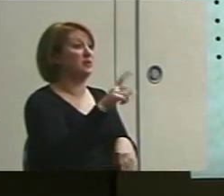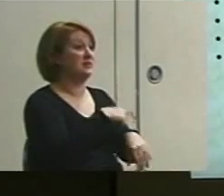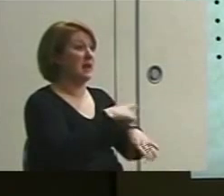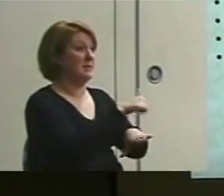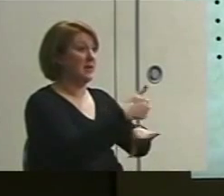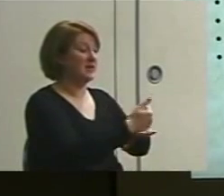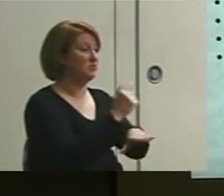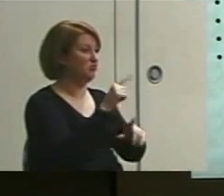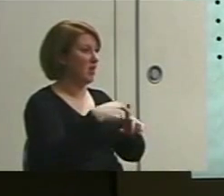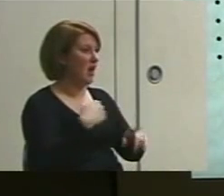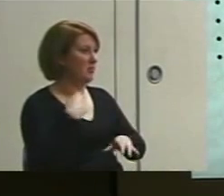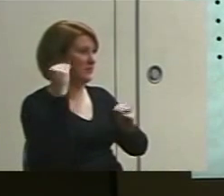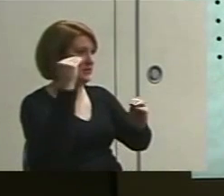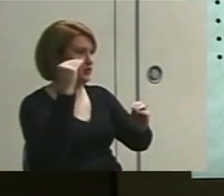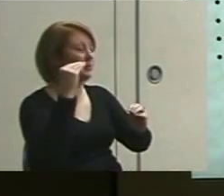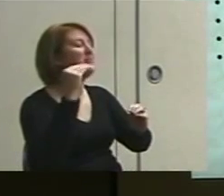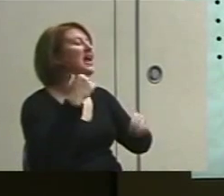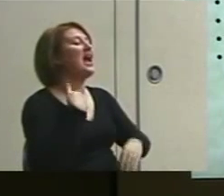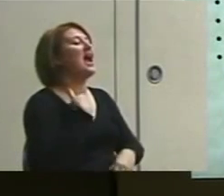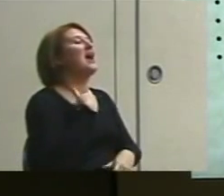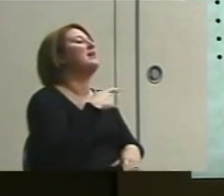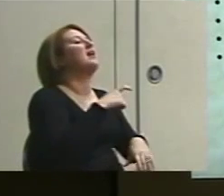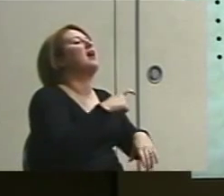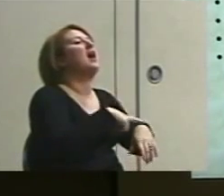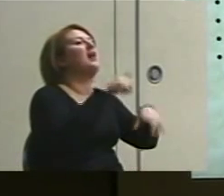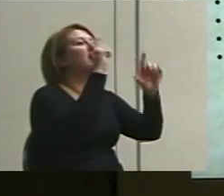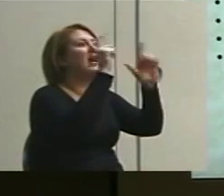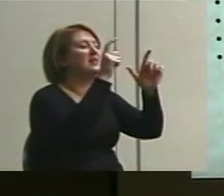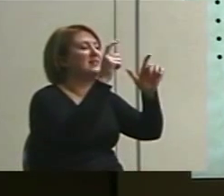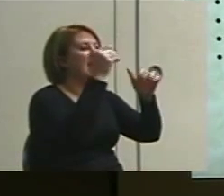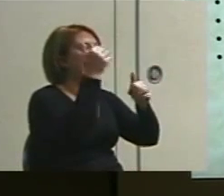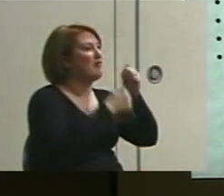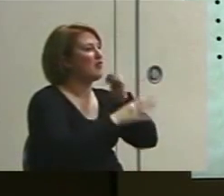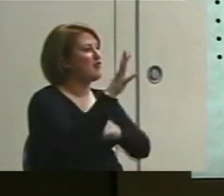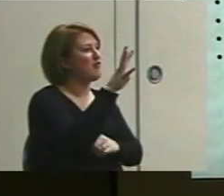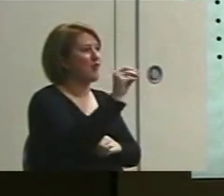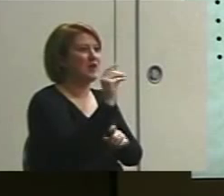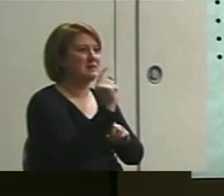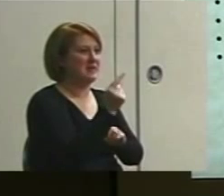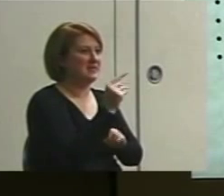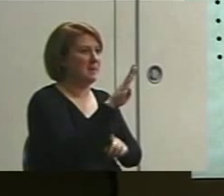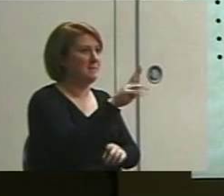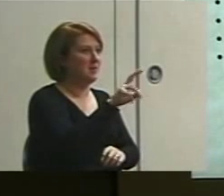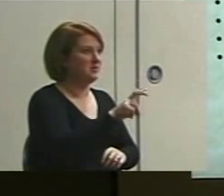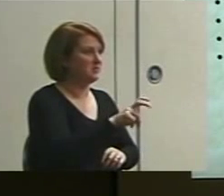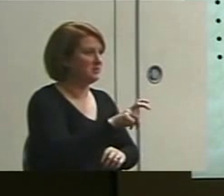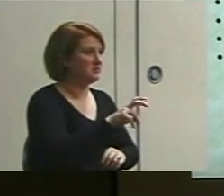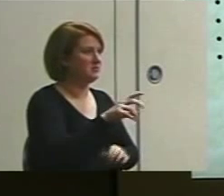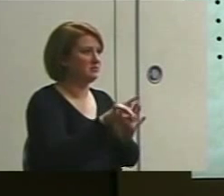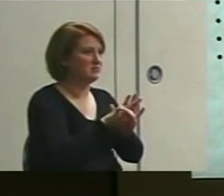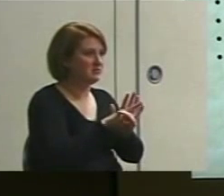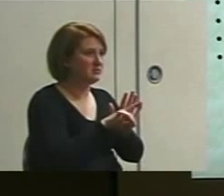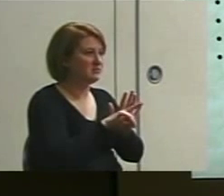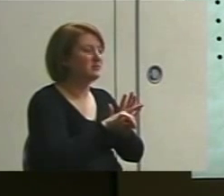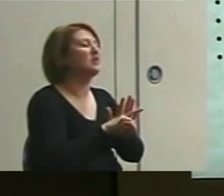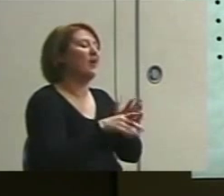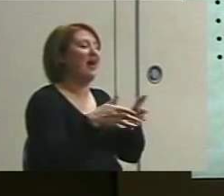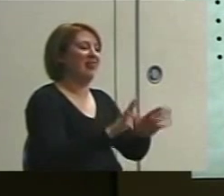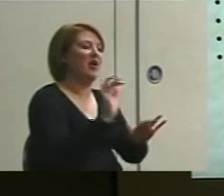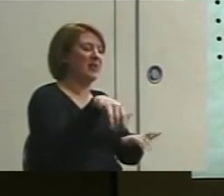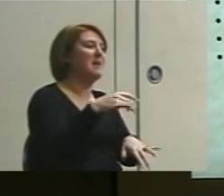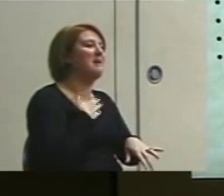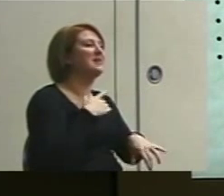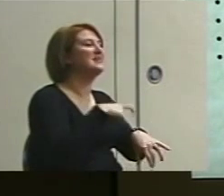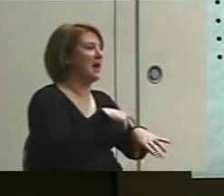when I was teaching, we had a clock that buzzed every 40 minutes. And that's when kids got up and did stuff. So, I just let that be my